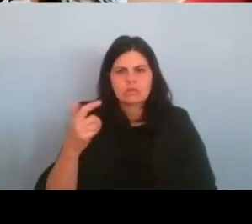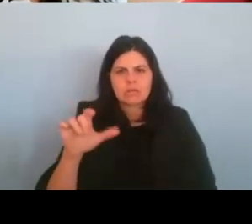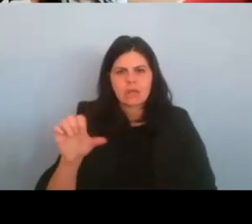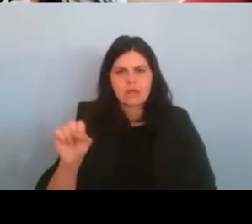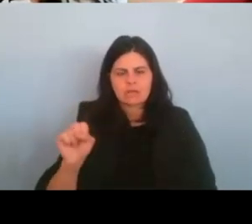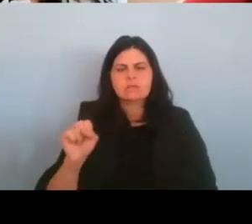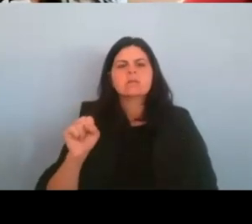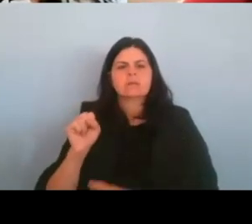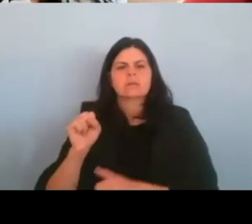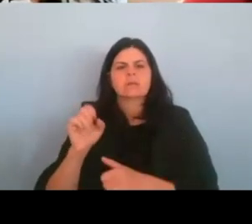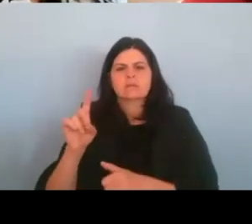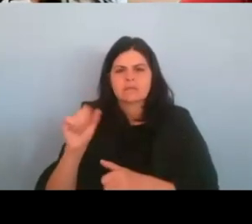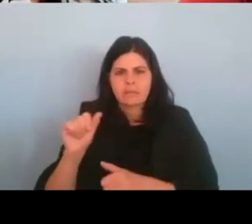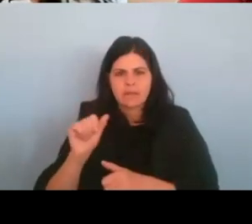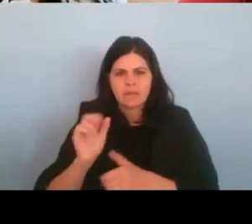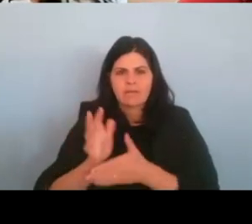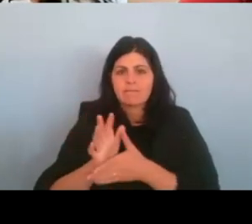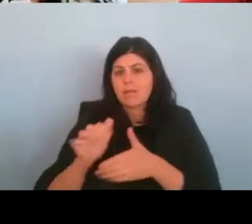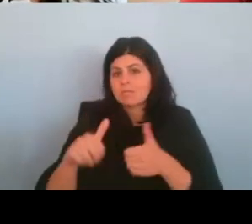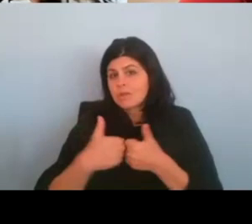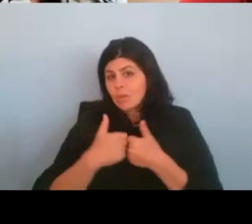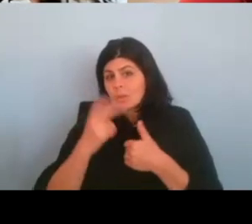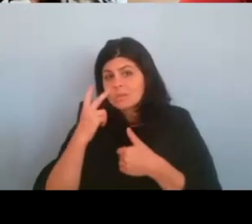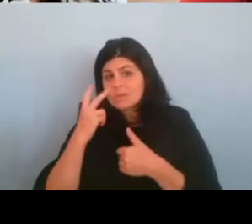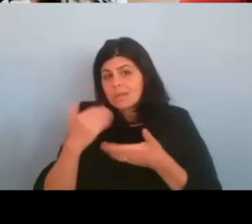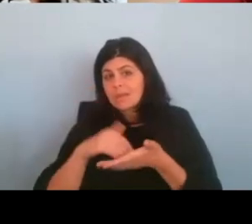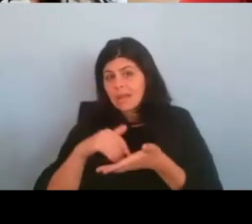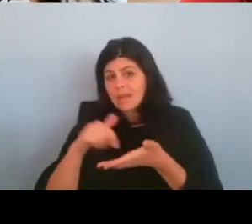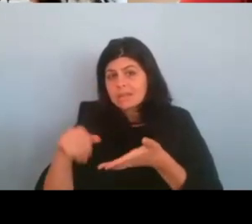Judith, we, are we going to see another one from you this May?